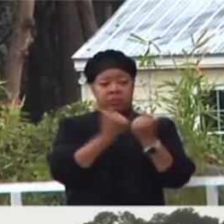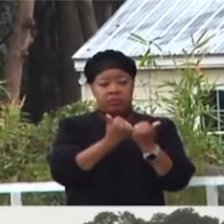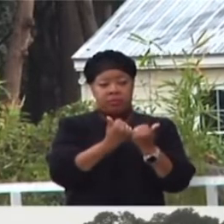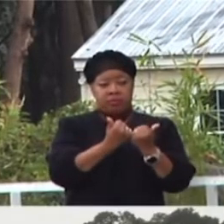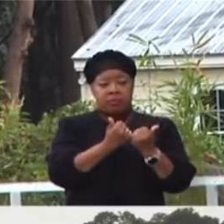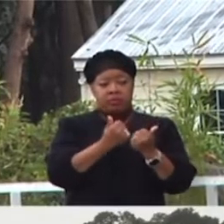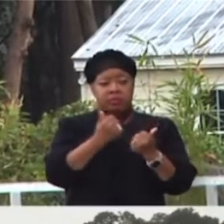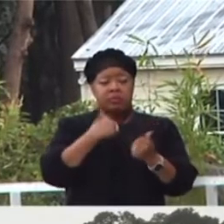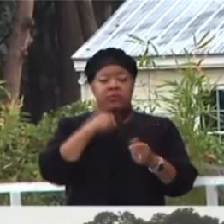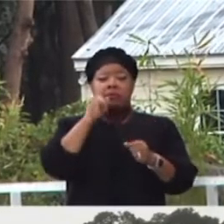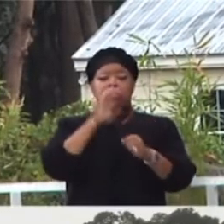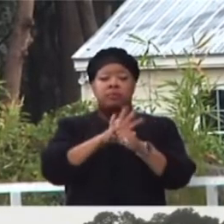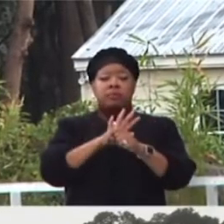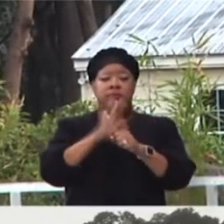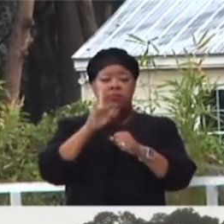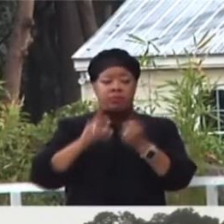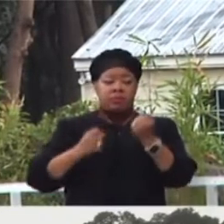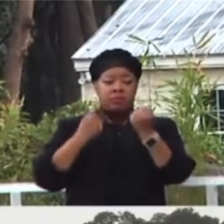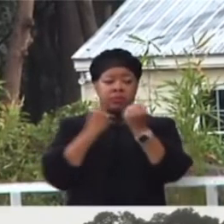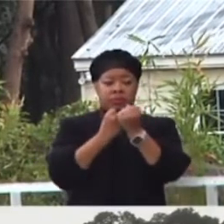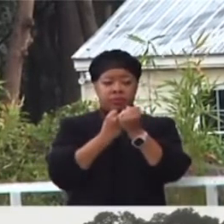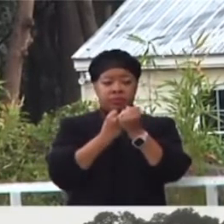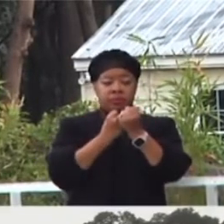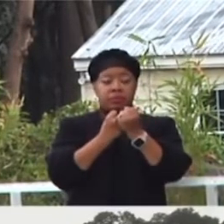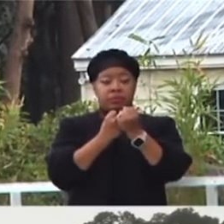and I pledge my loyal support